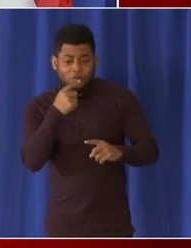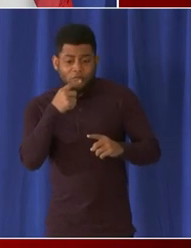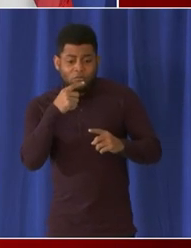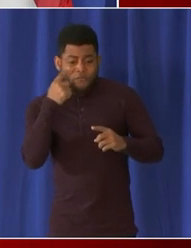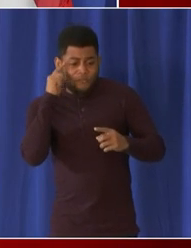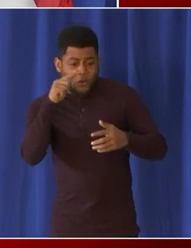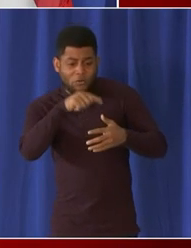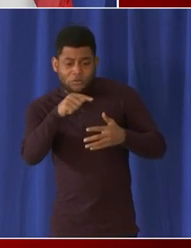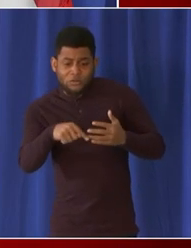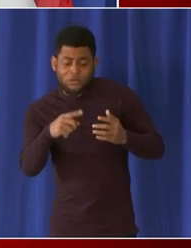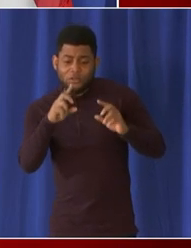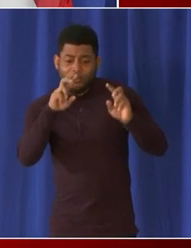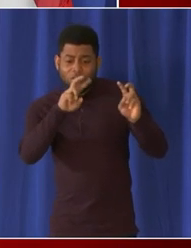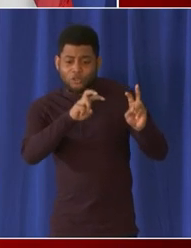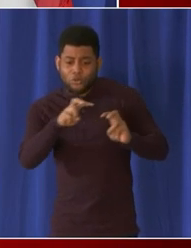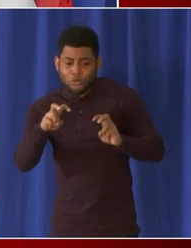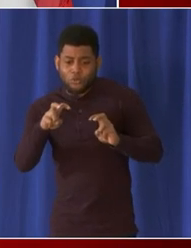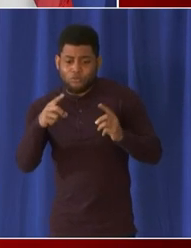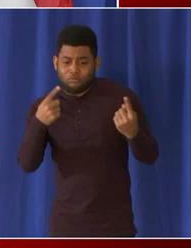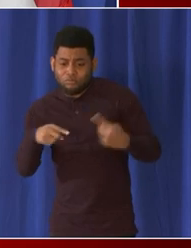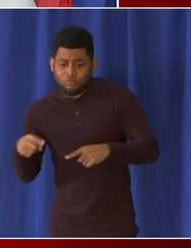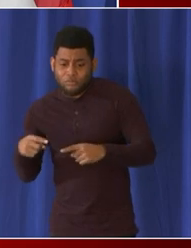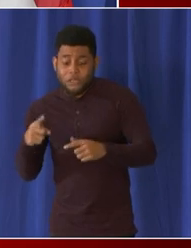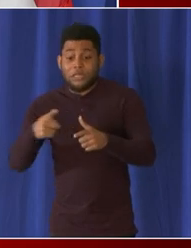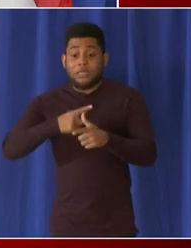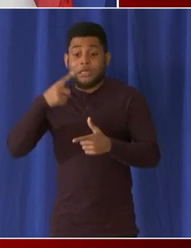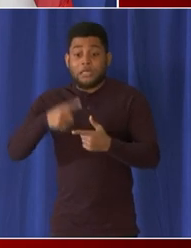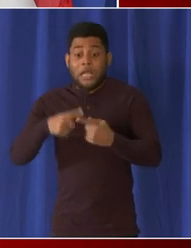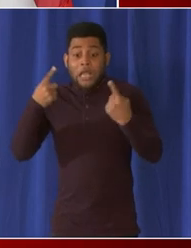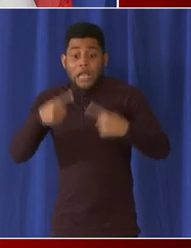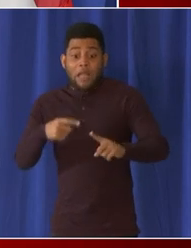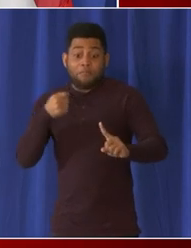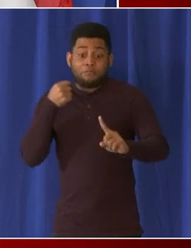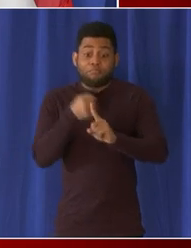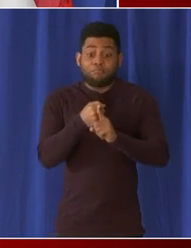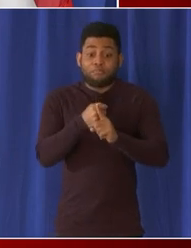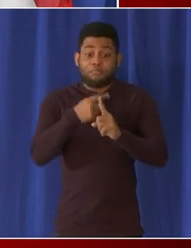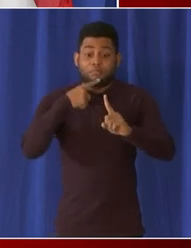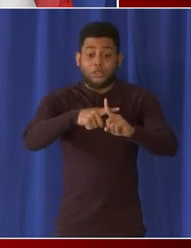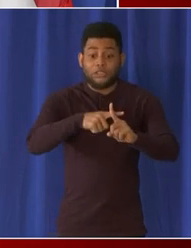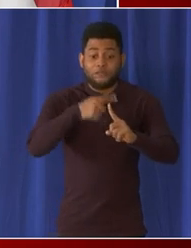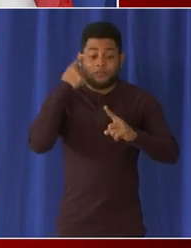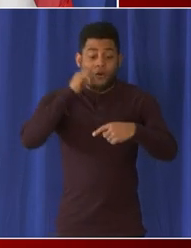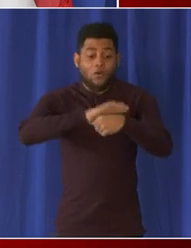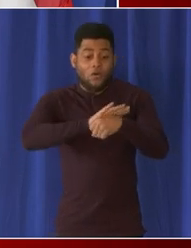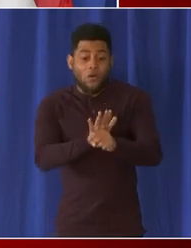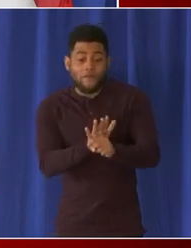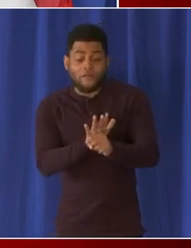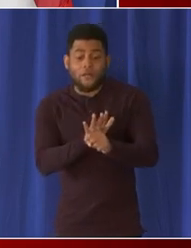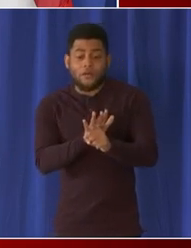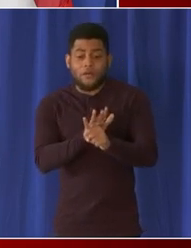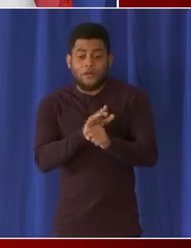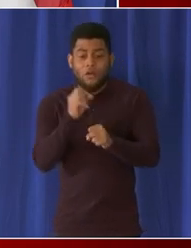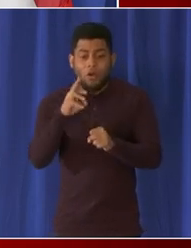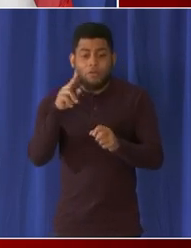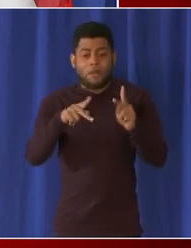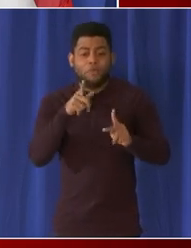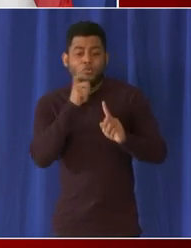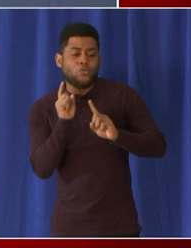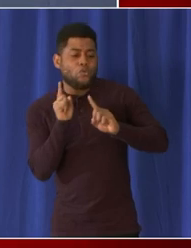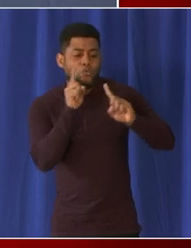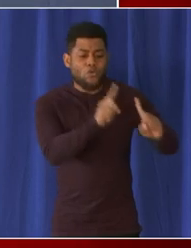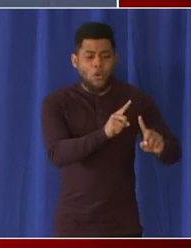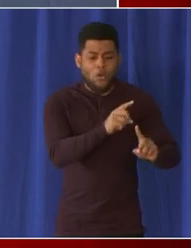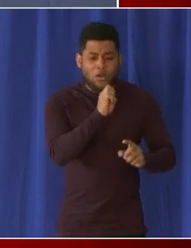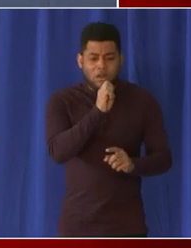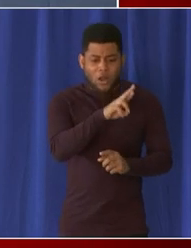and then test positive for covid and is that being reported to dc health uh certainly it's a it's a great question they are